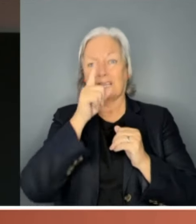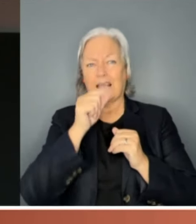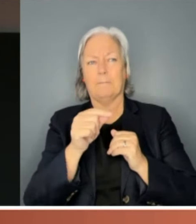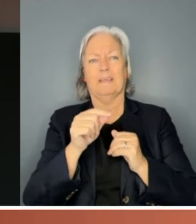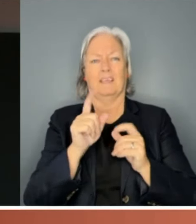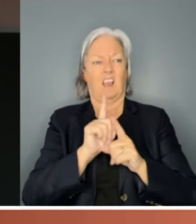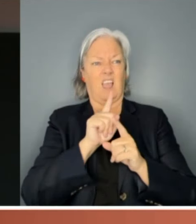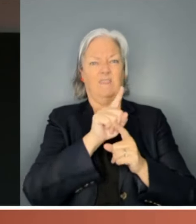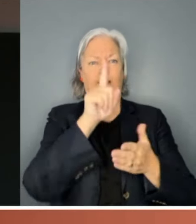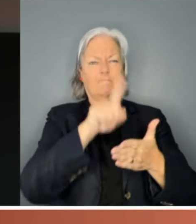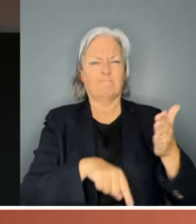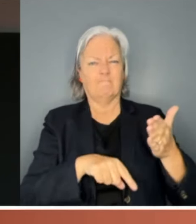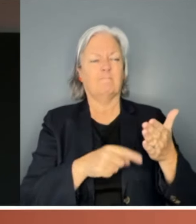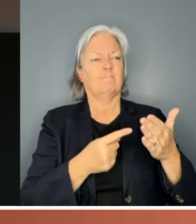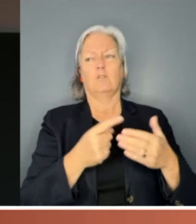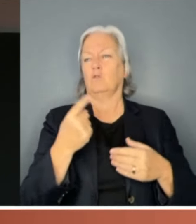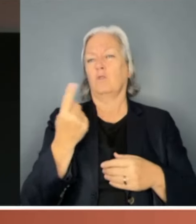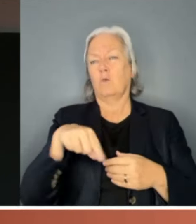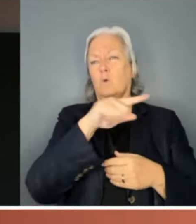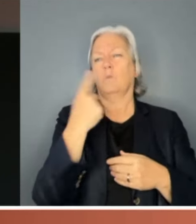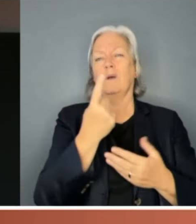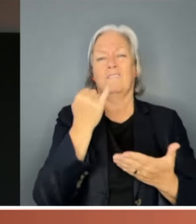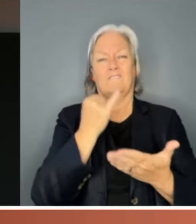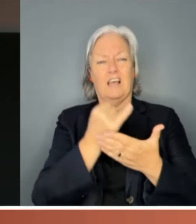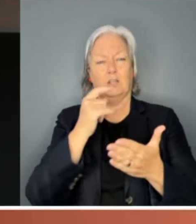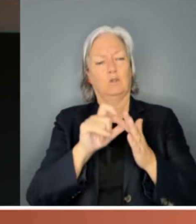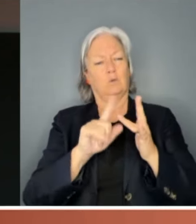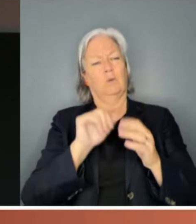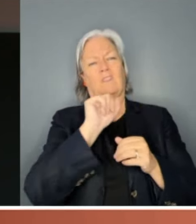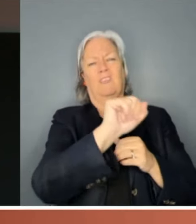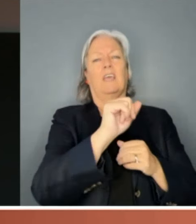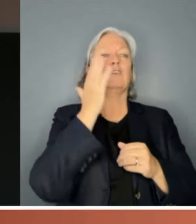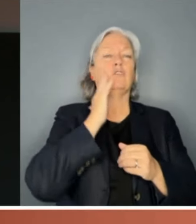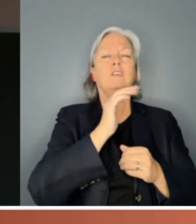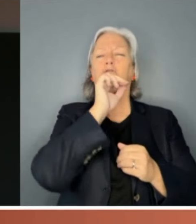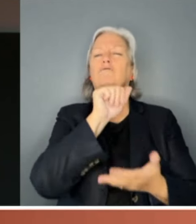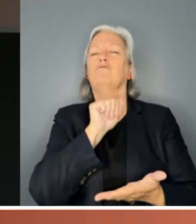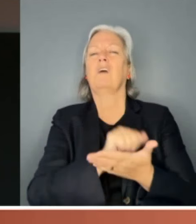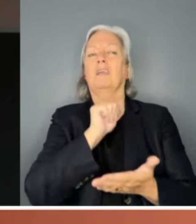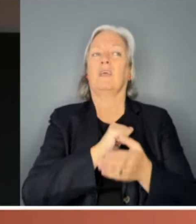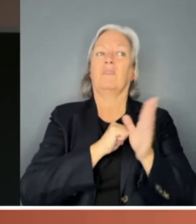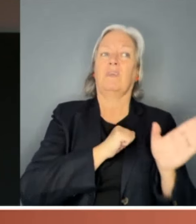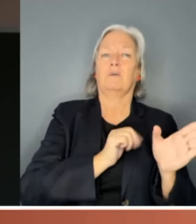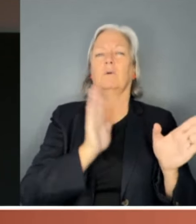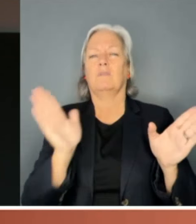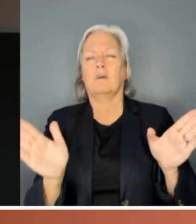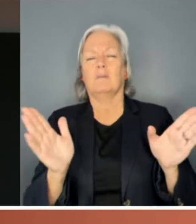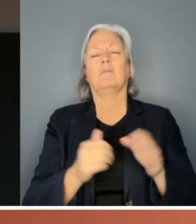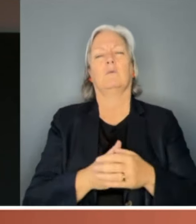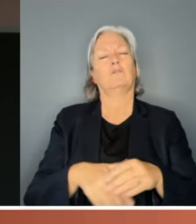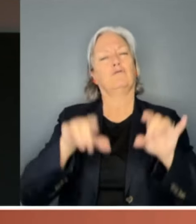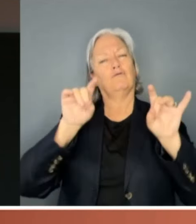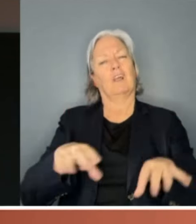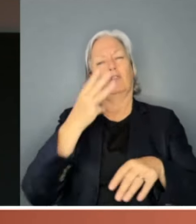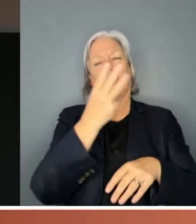we regularly punish those who fail to do their gender right. And of Australia's 31 Prime